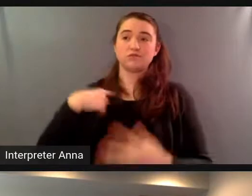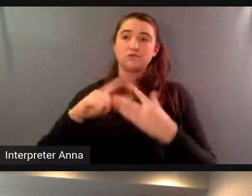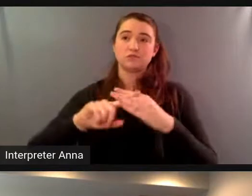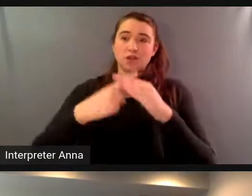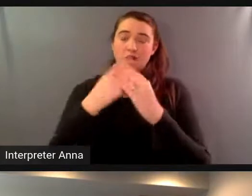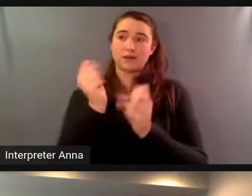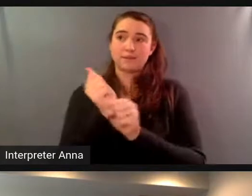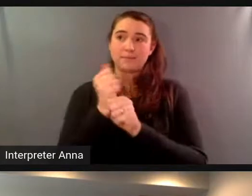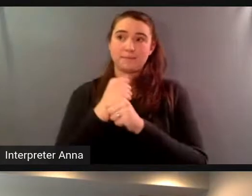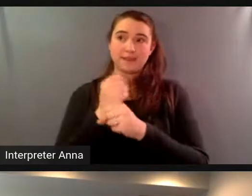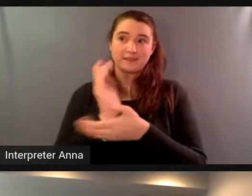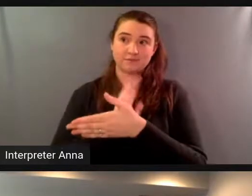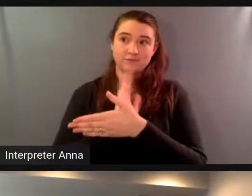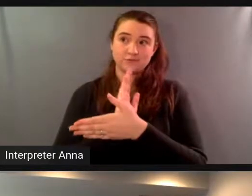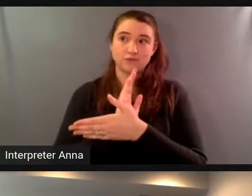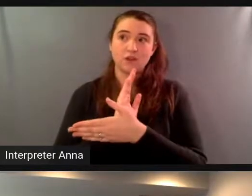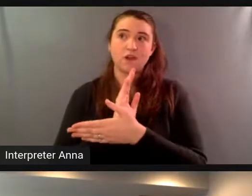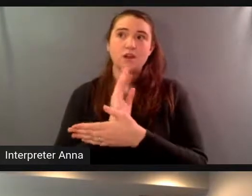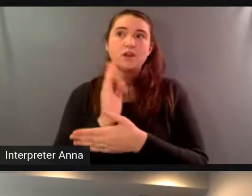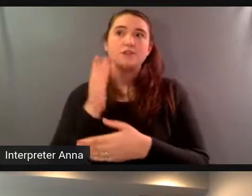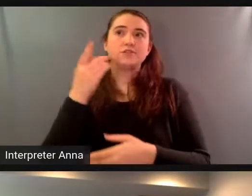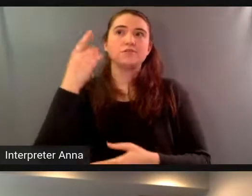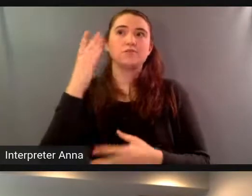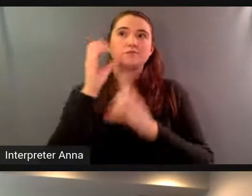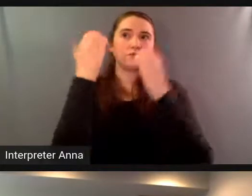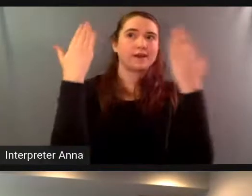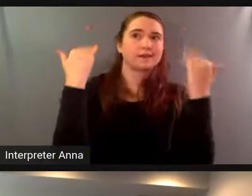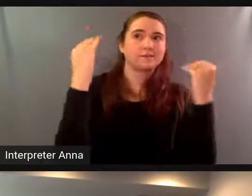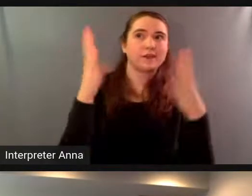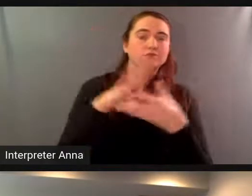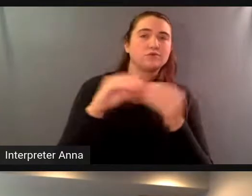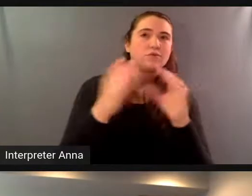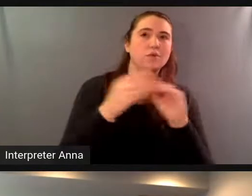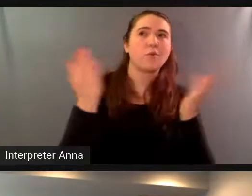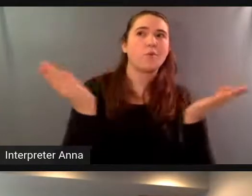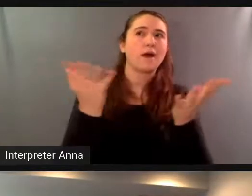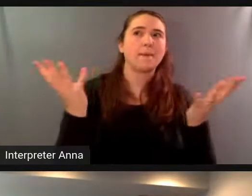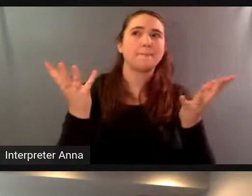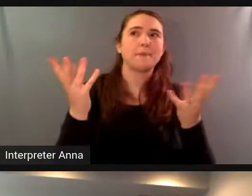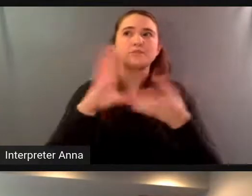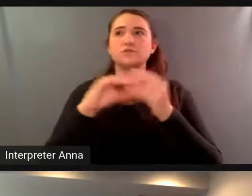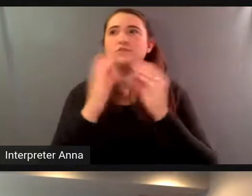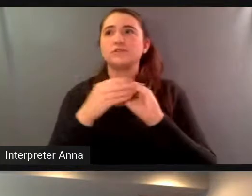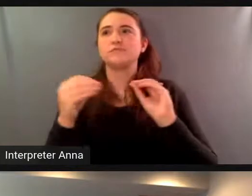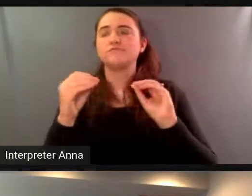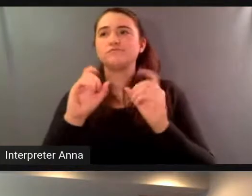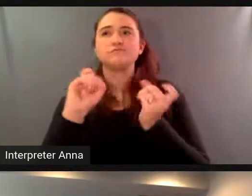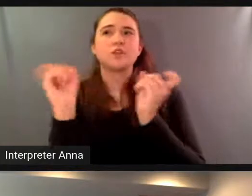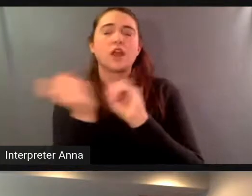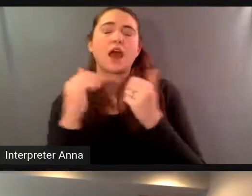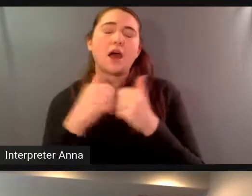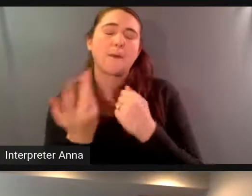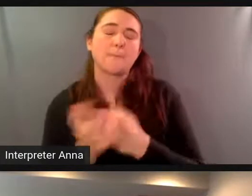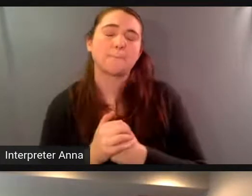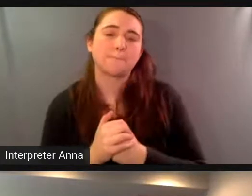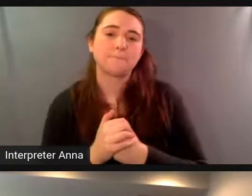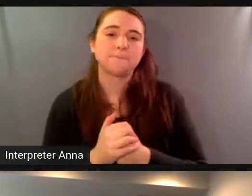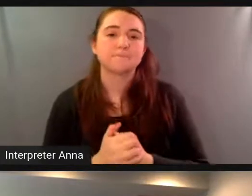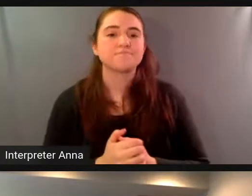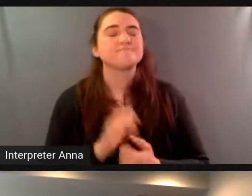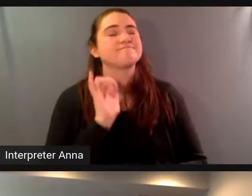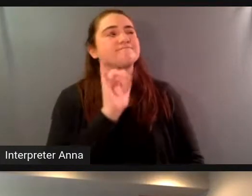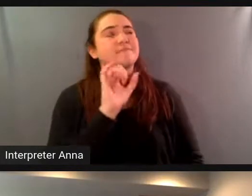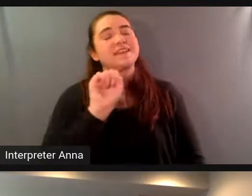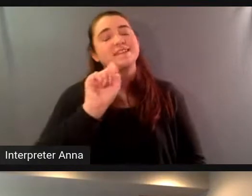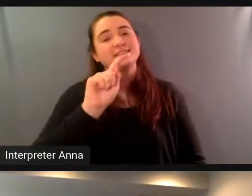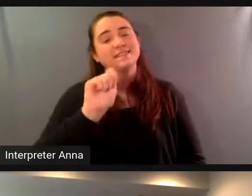and and how did this story change as you made the film well um stacy probably remembers the